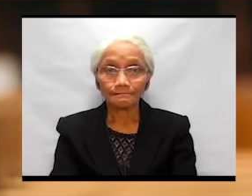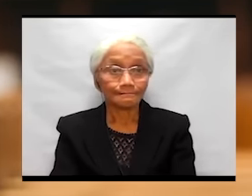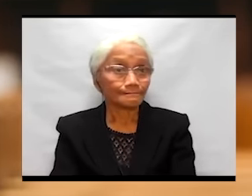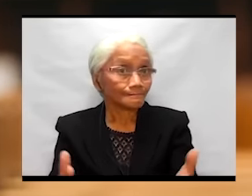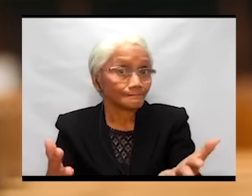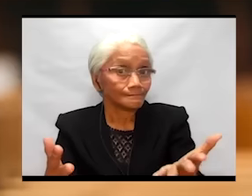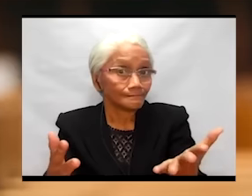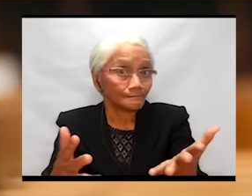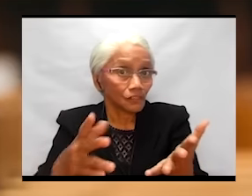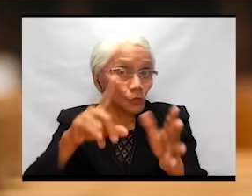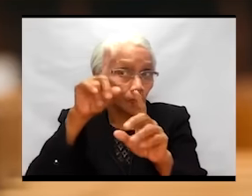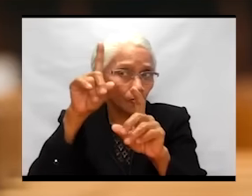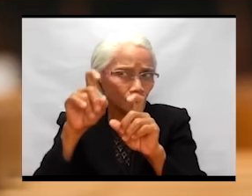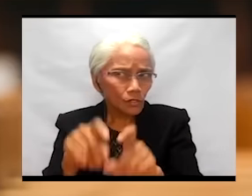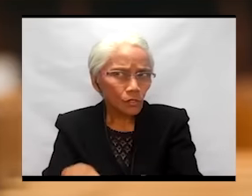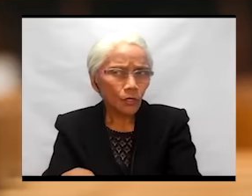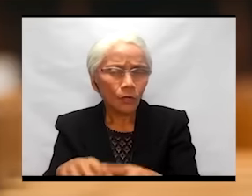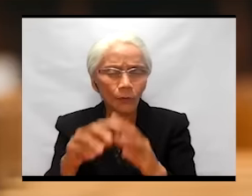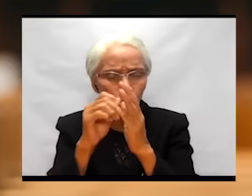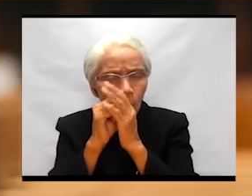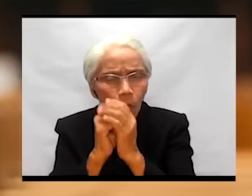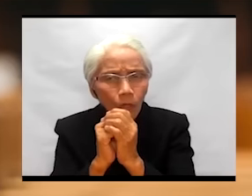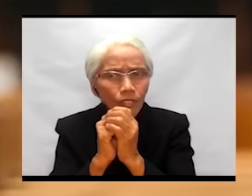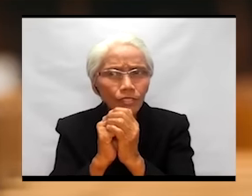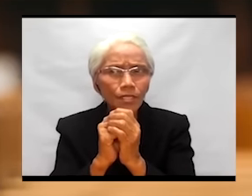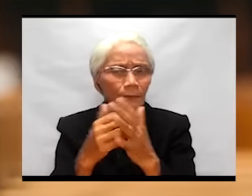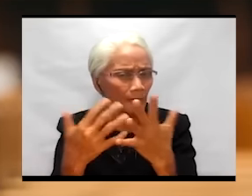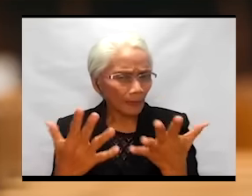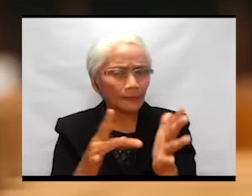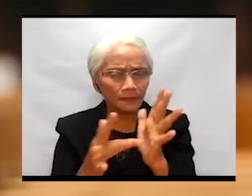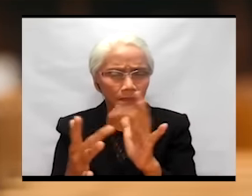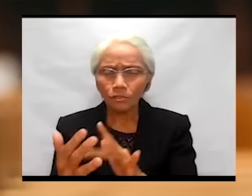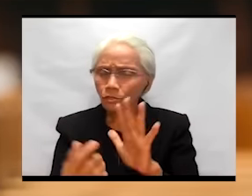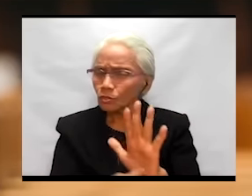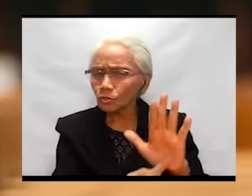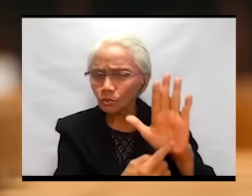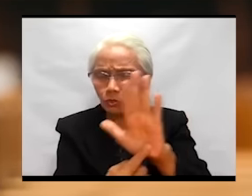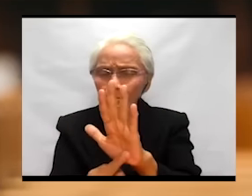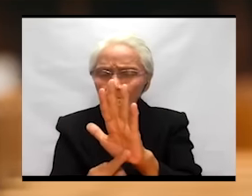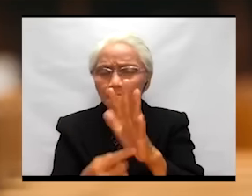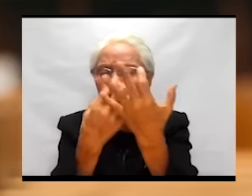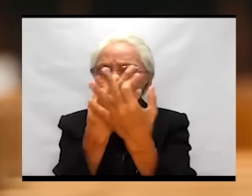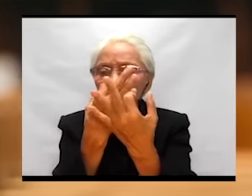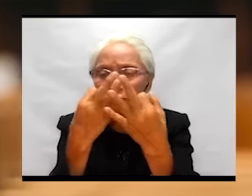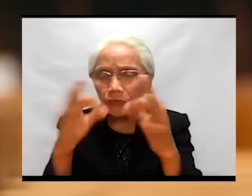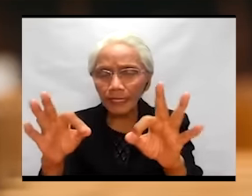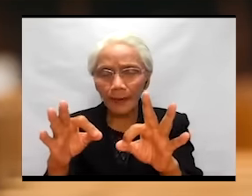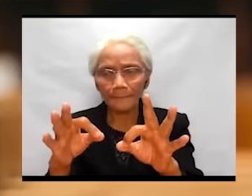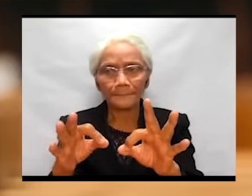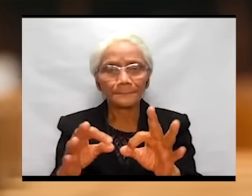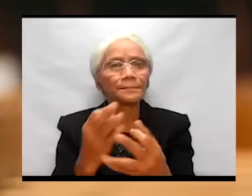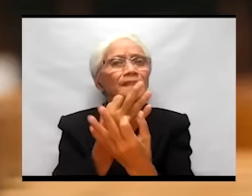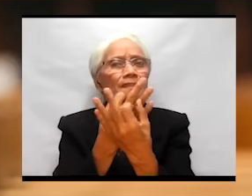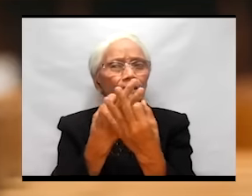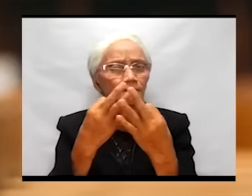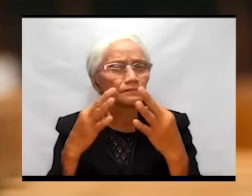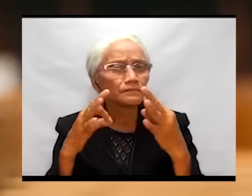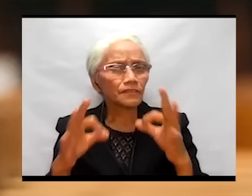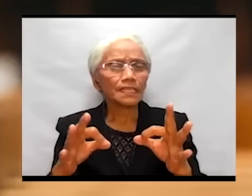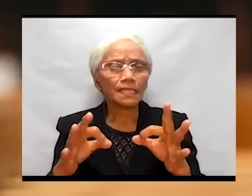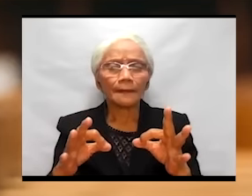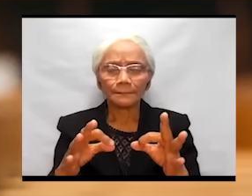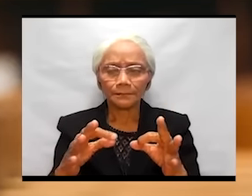It's a question of worship. And Jesus showed us the freedom, the freedom